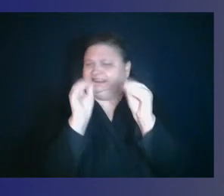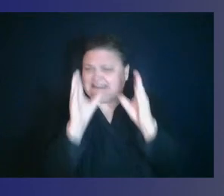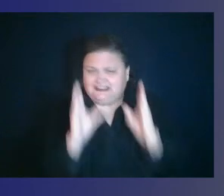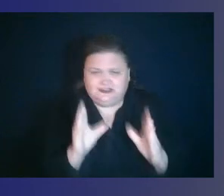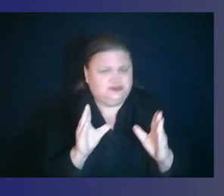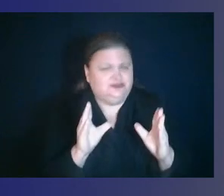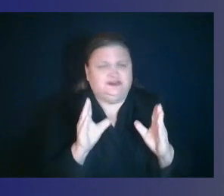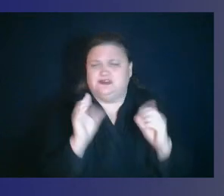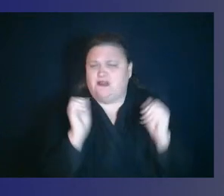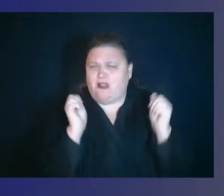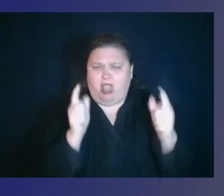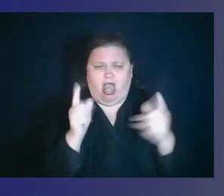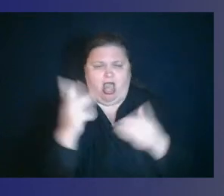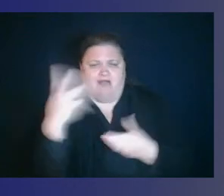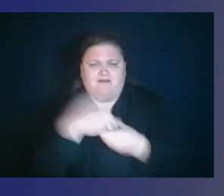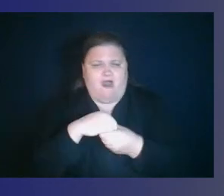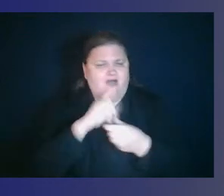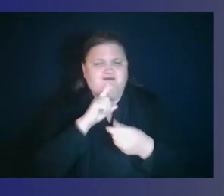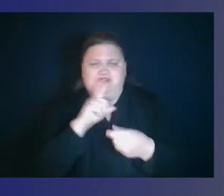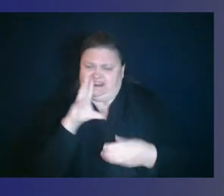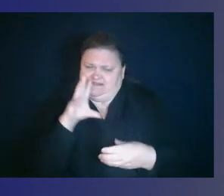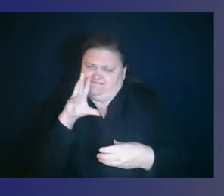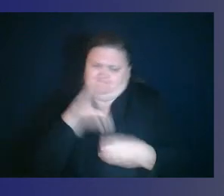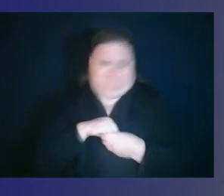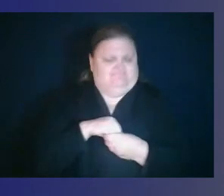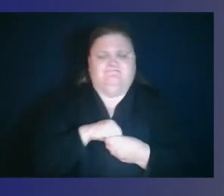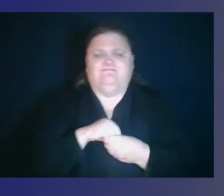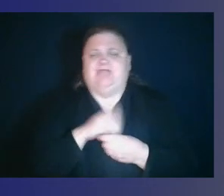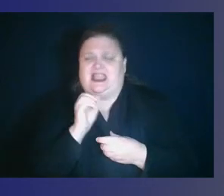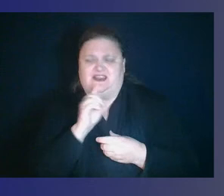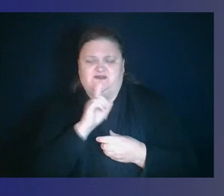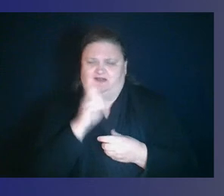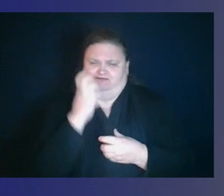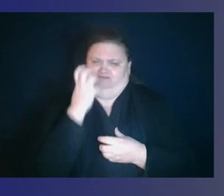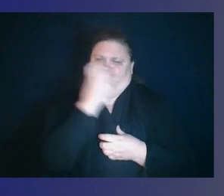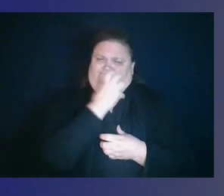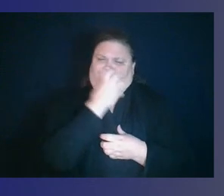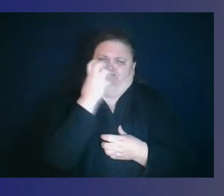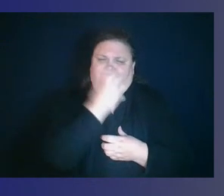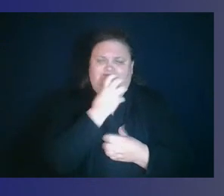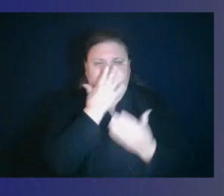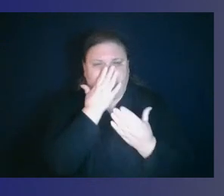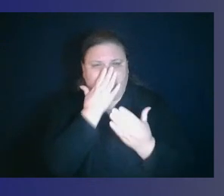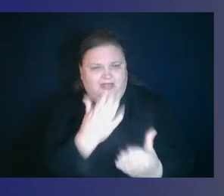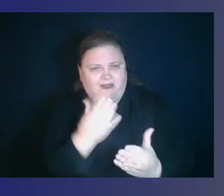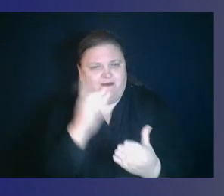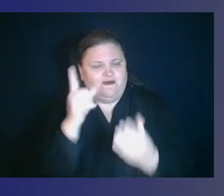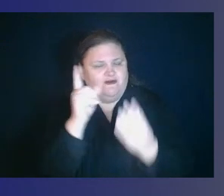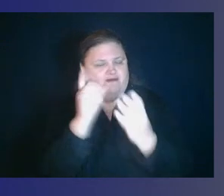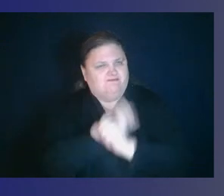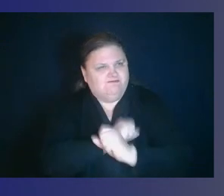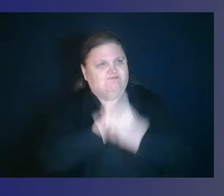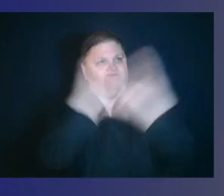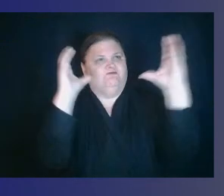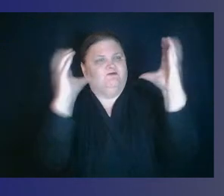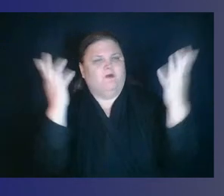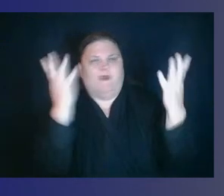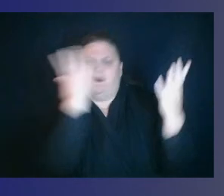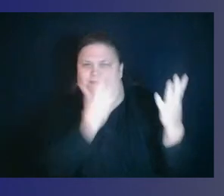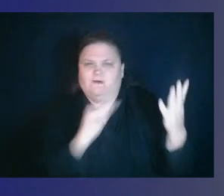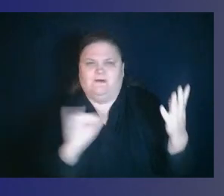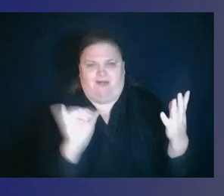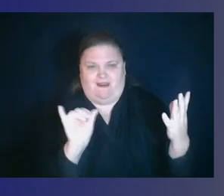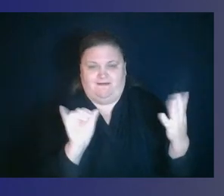has truly been awe-inspiring. So thank you for those remarks and thank you all for painting that picture for us. Just a brief note